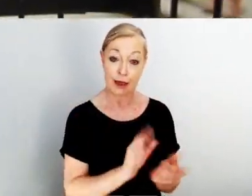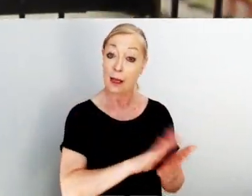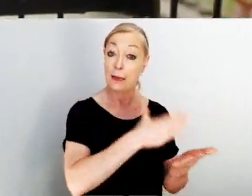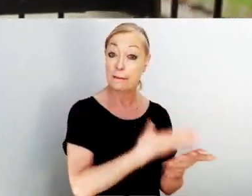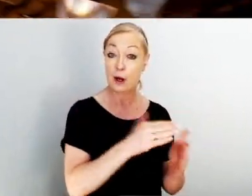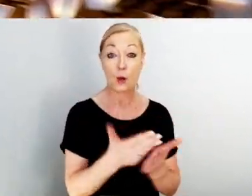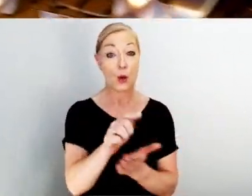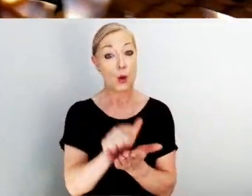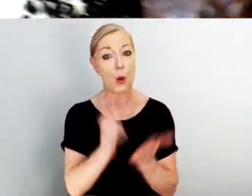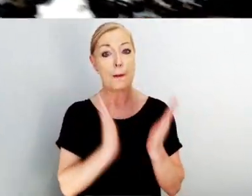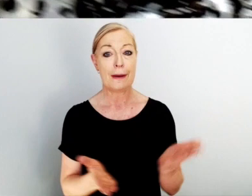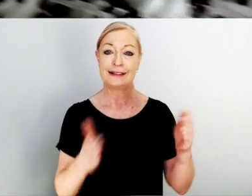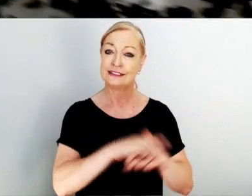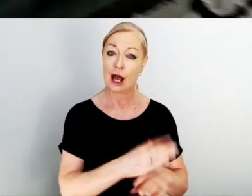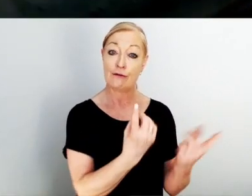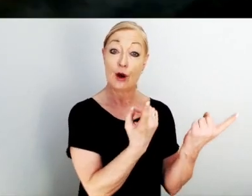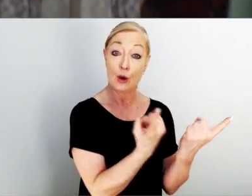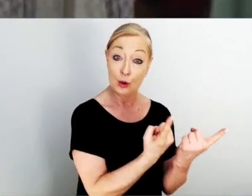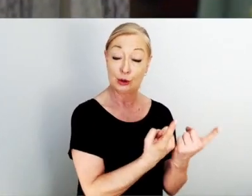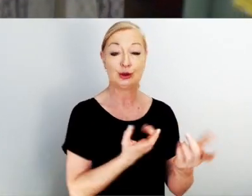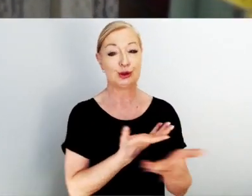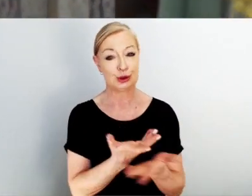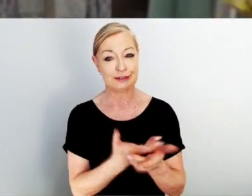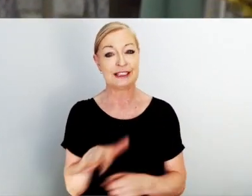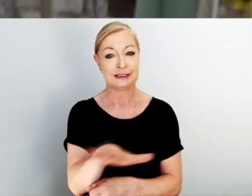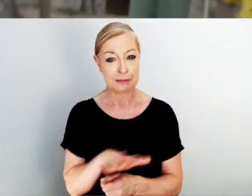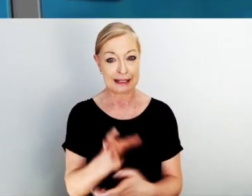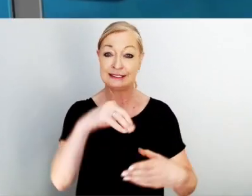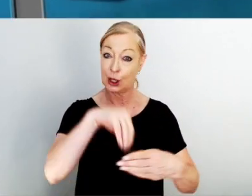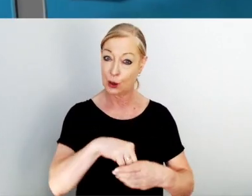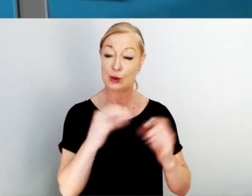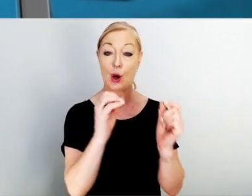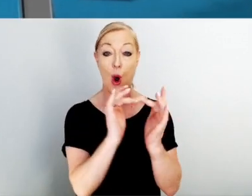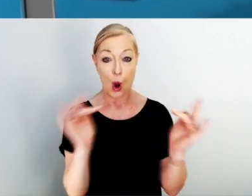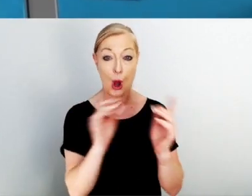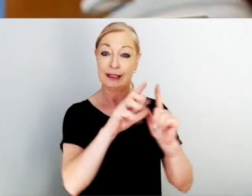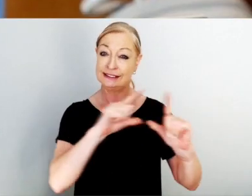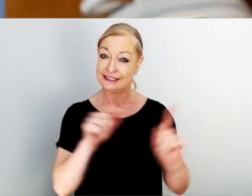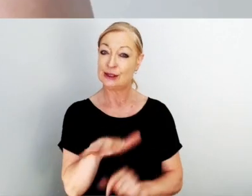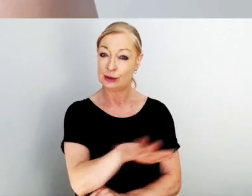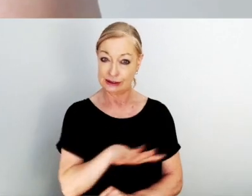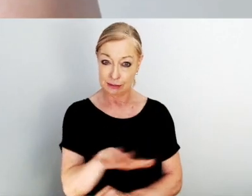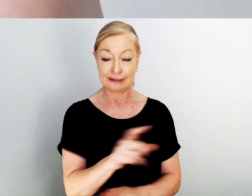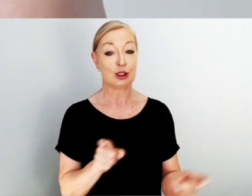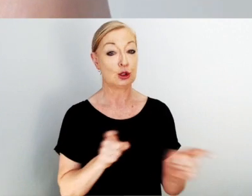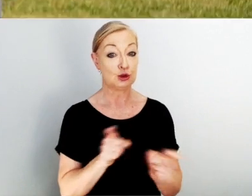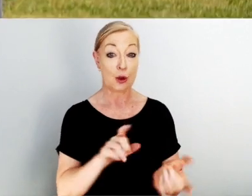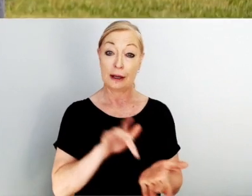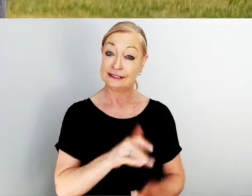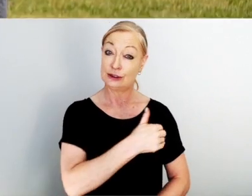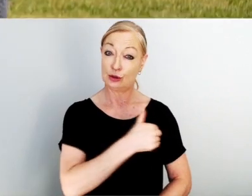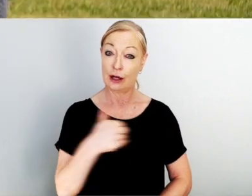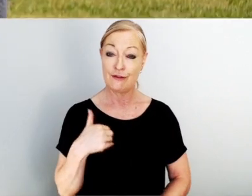everything. The bill or law must cover goods, services and places, including online and digital places,